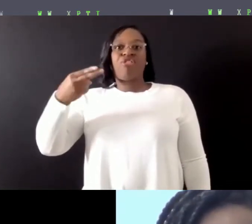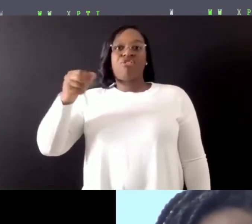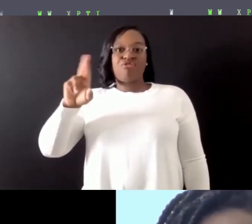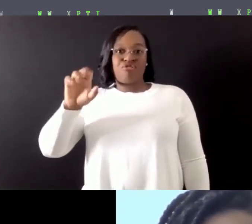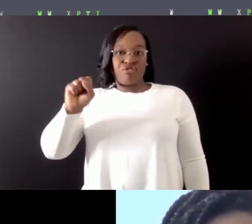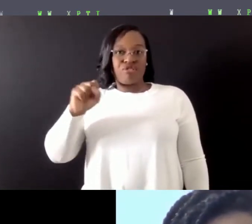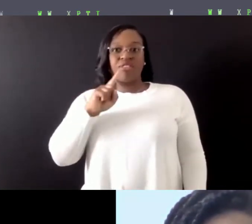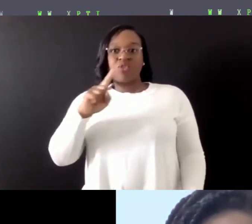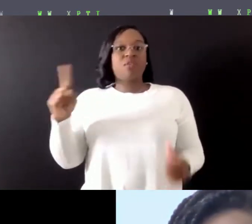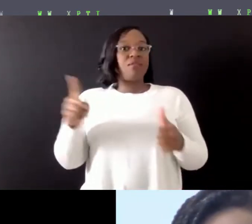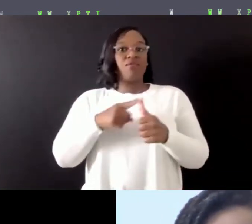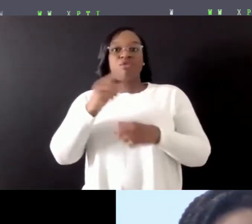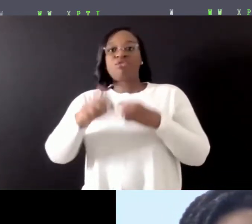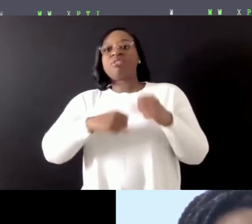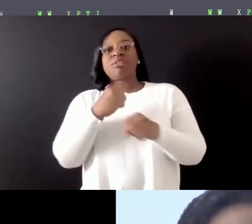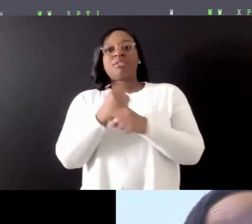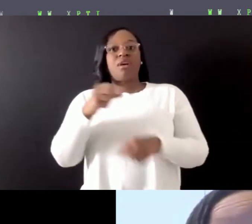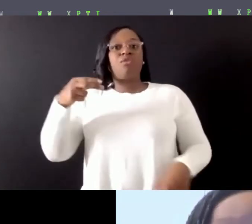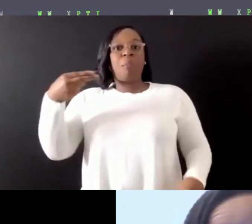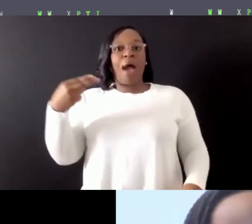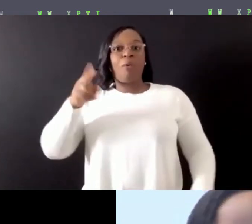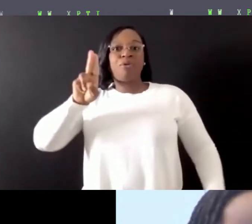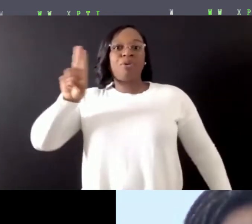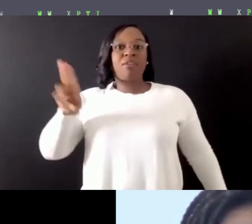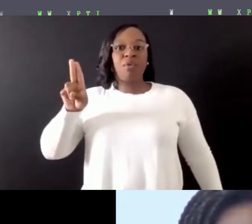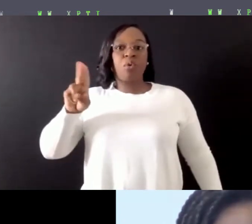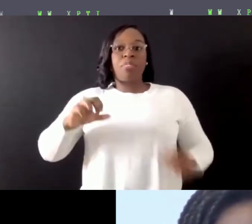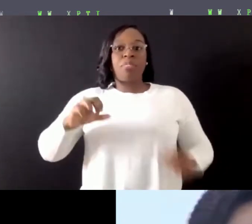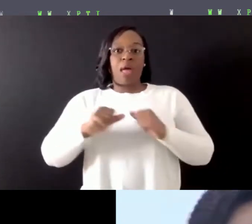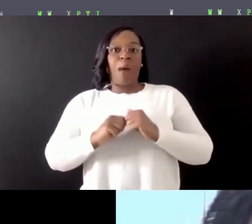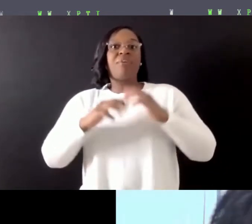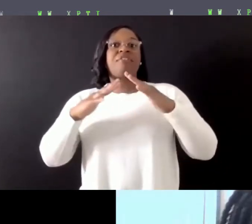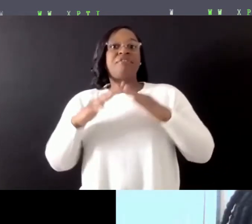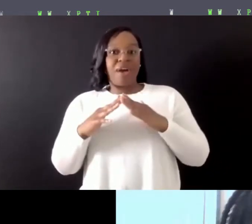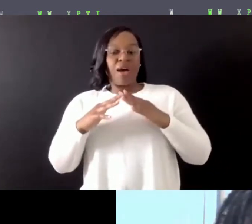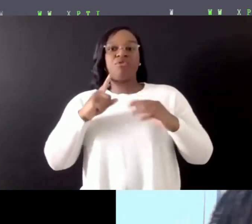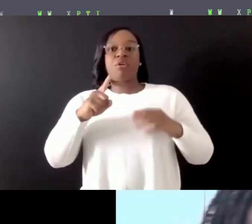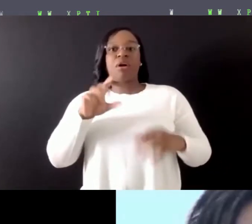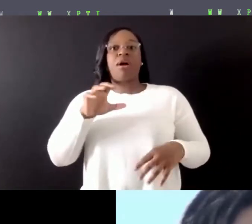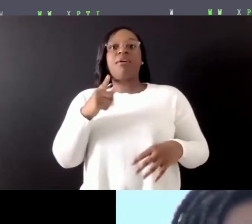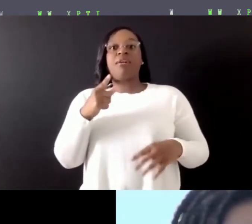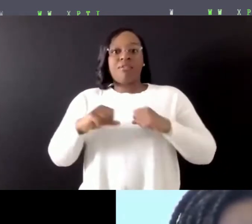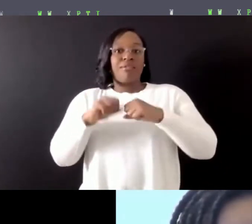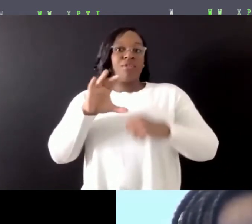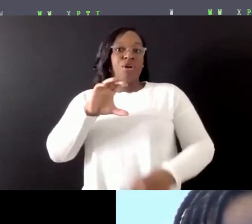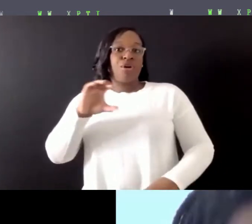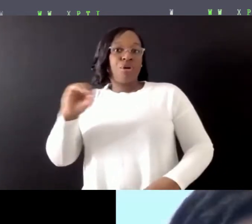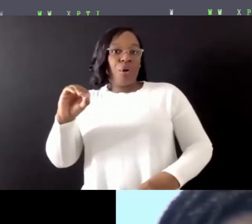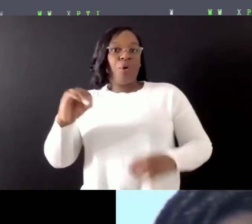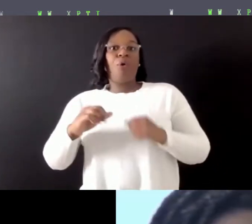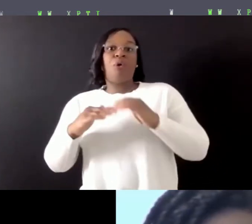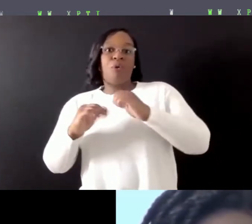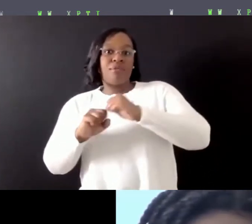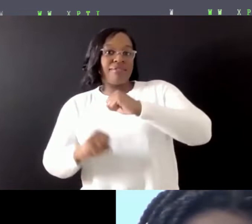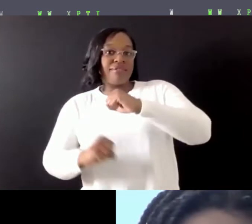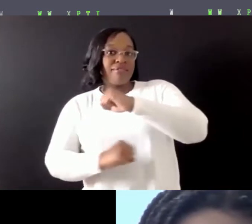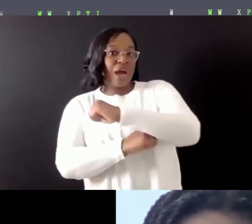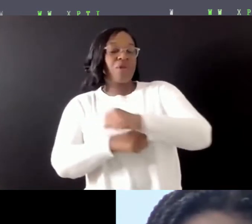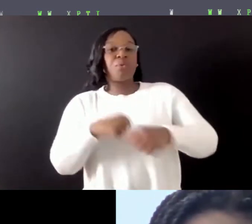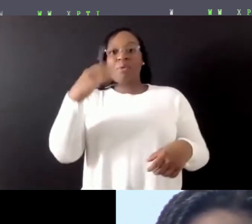at Howard University, and I'm the co-founder, I'm the founder of Black in Astro, co-founder of Black in Chem and Black in Physics.